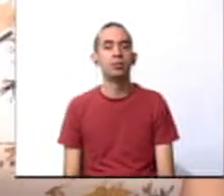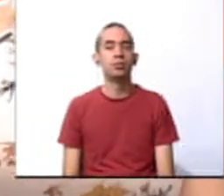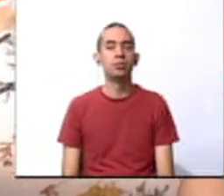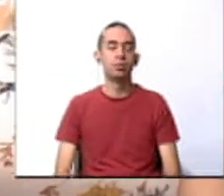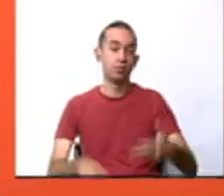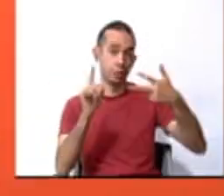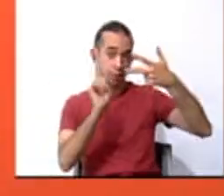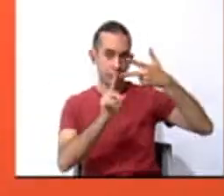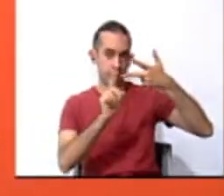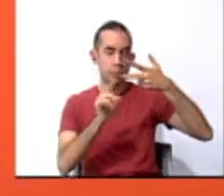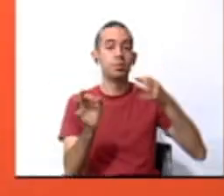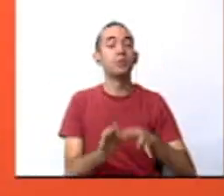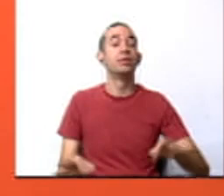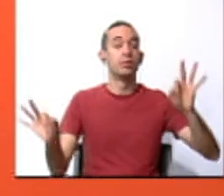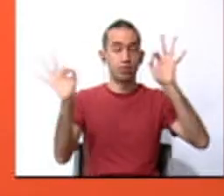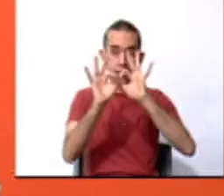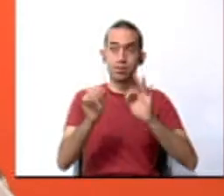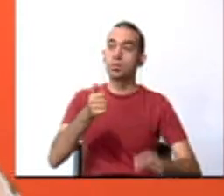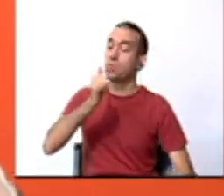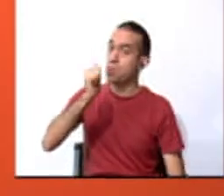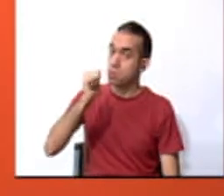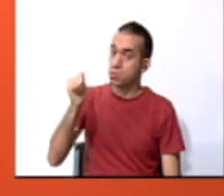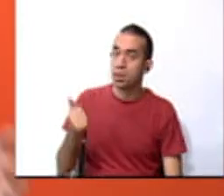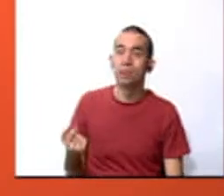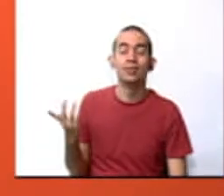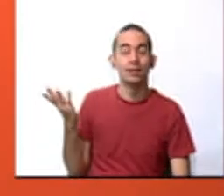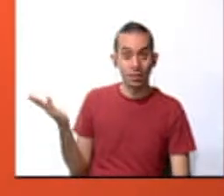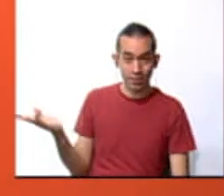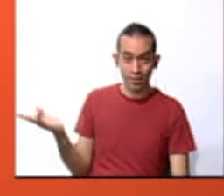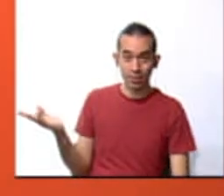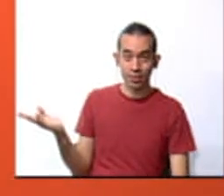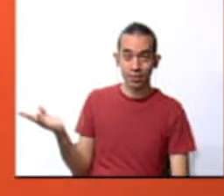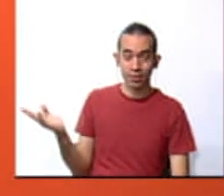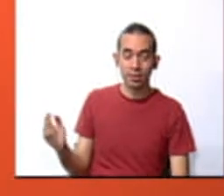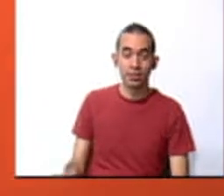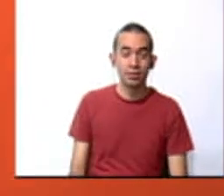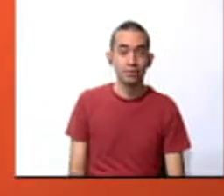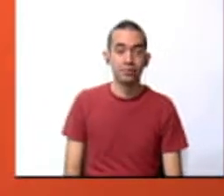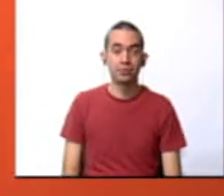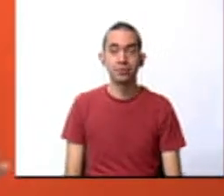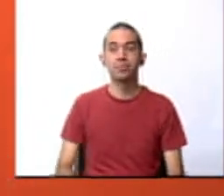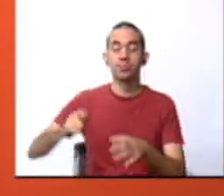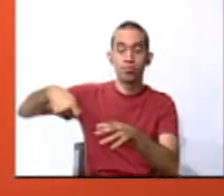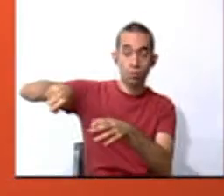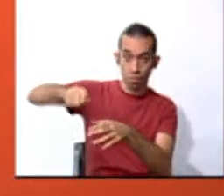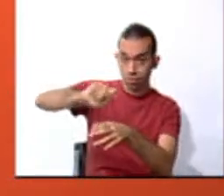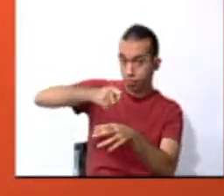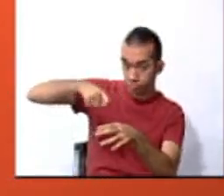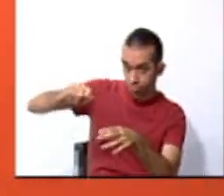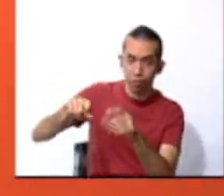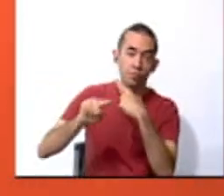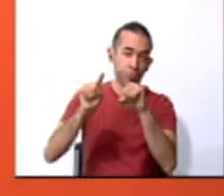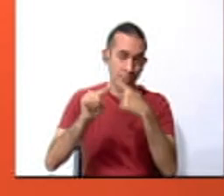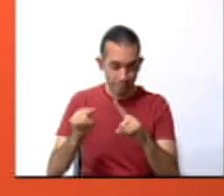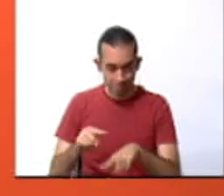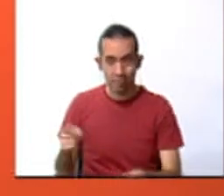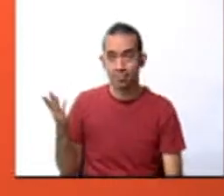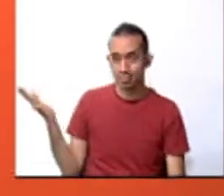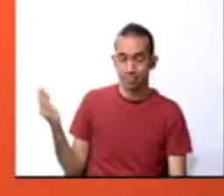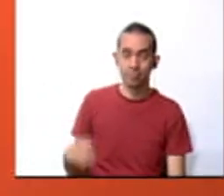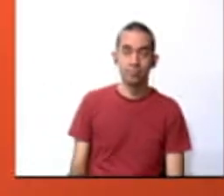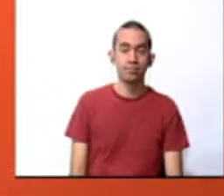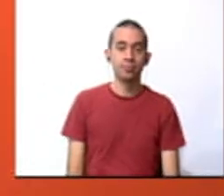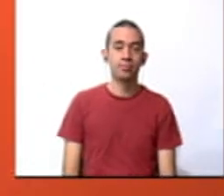three, it's important to have water, canned